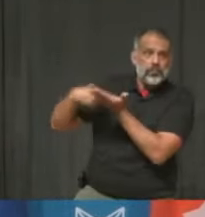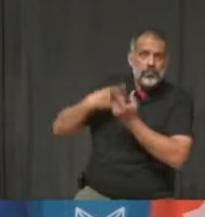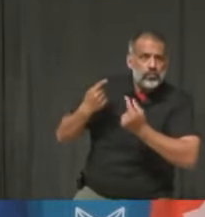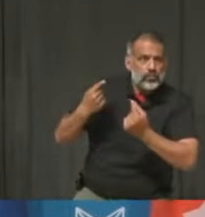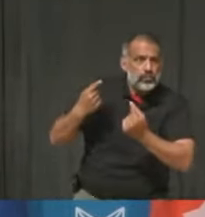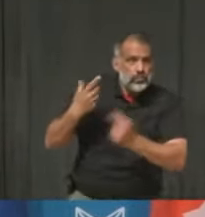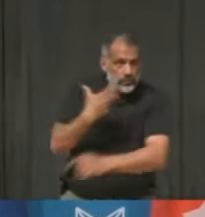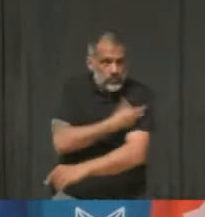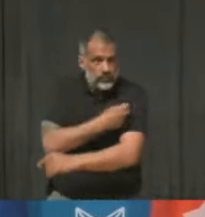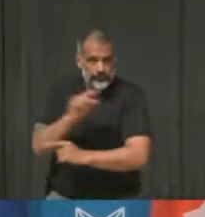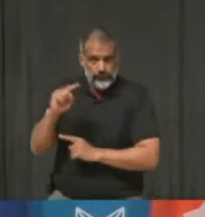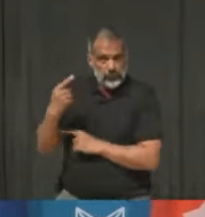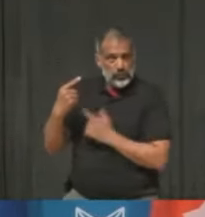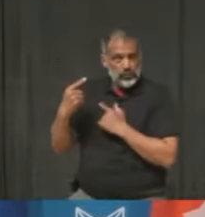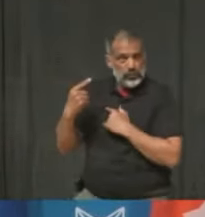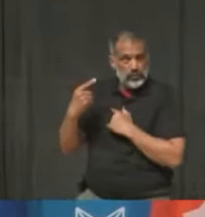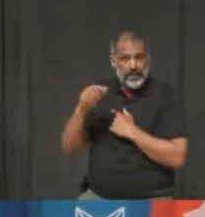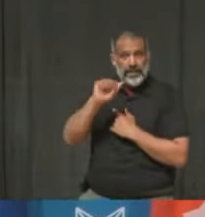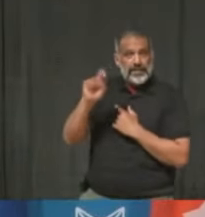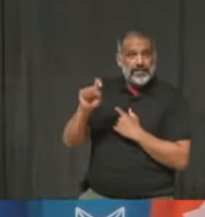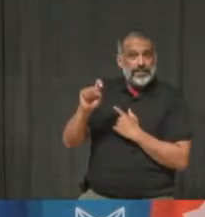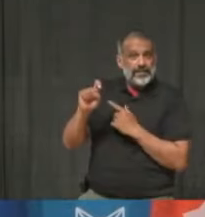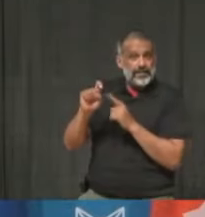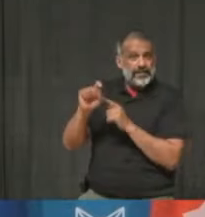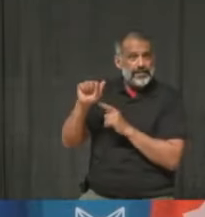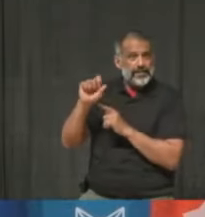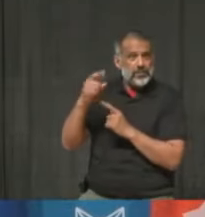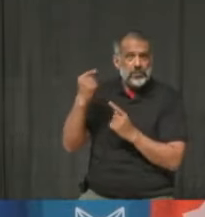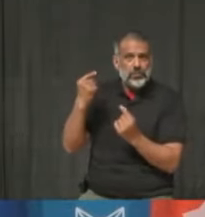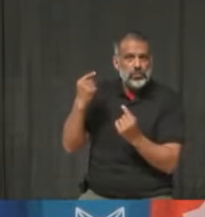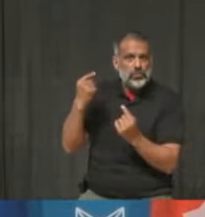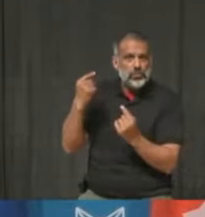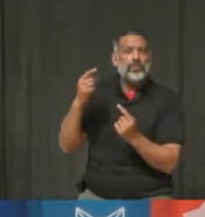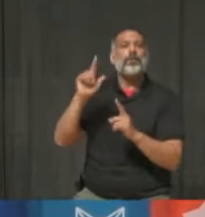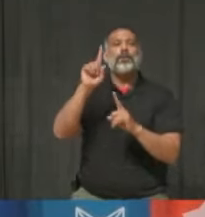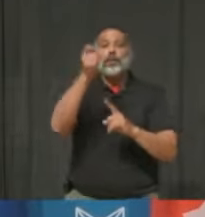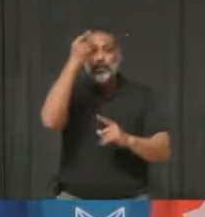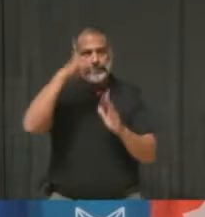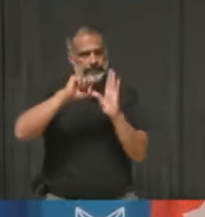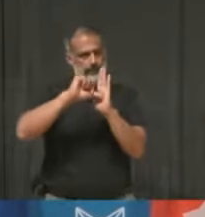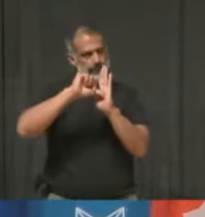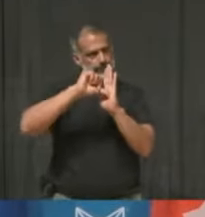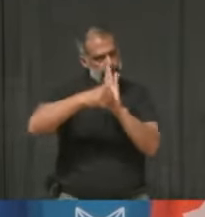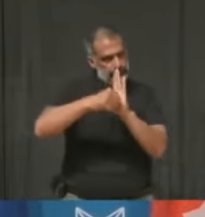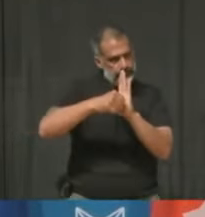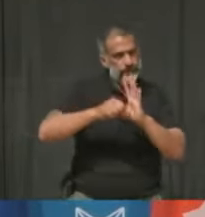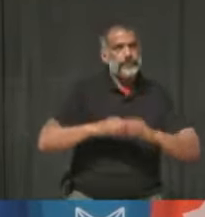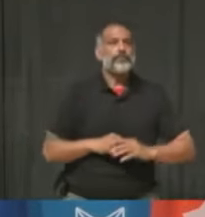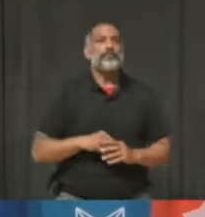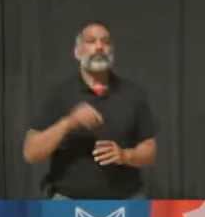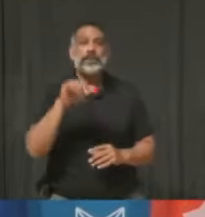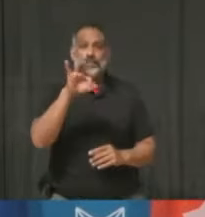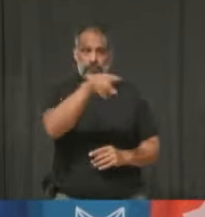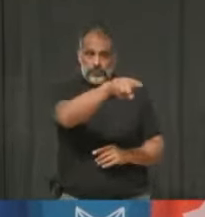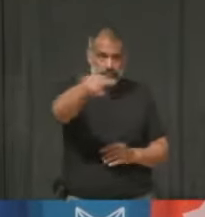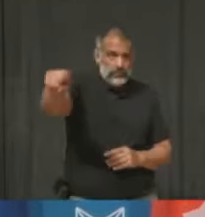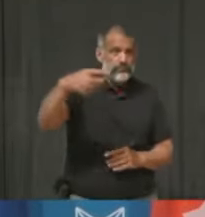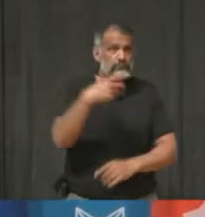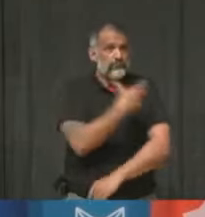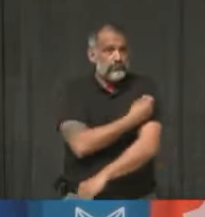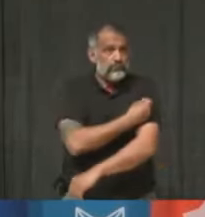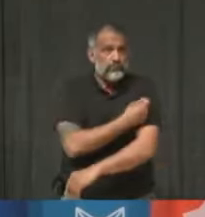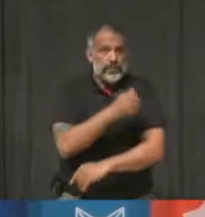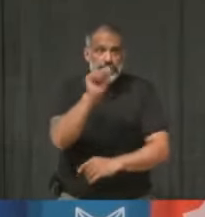received AstraZeneca as their first dose. I do want to say two very important things here. For those individuals who did receive AstraZeneca as your first dose,